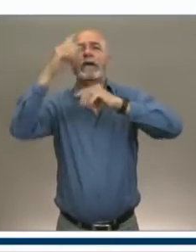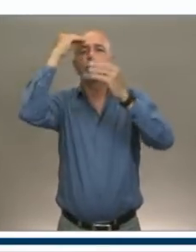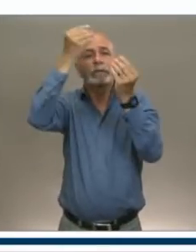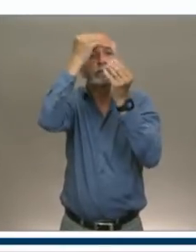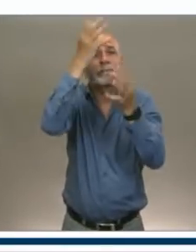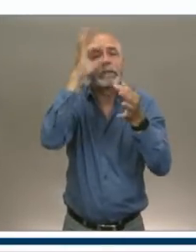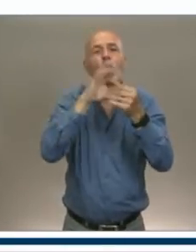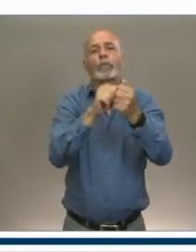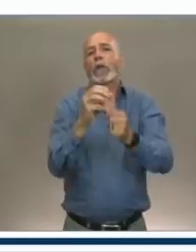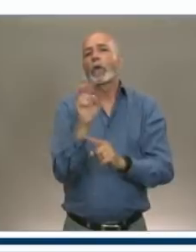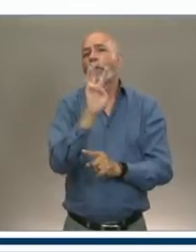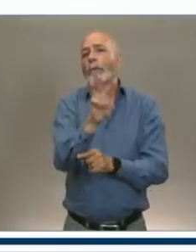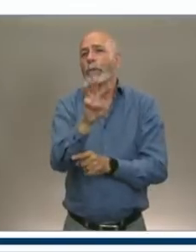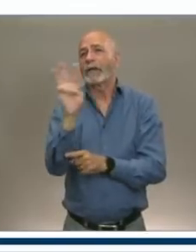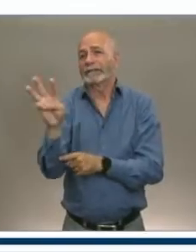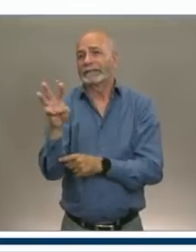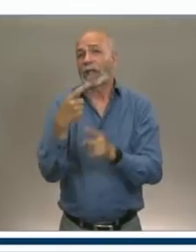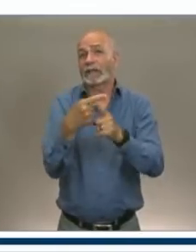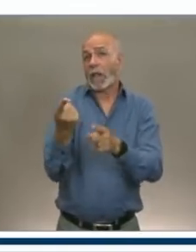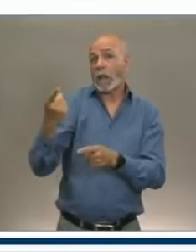than 4 million unique visitors.